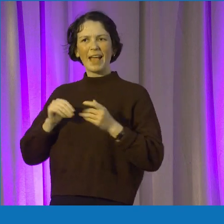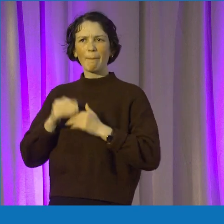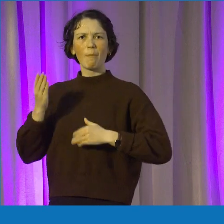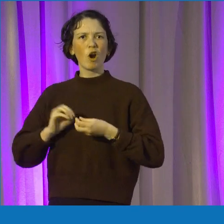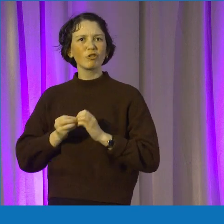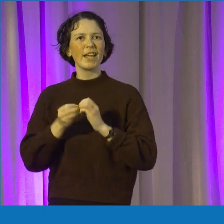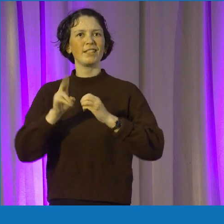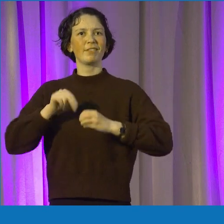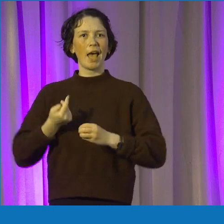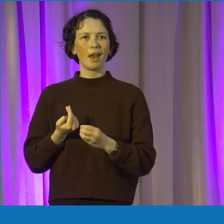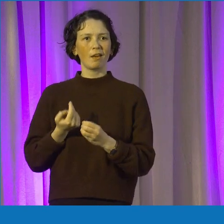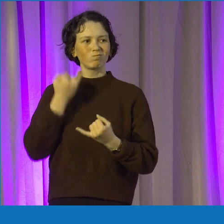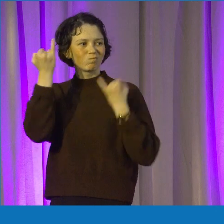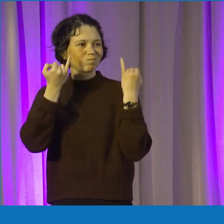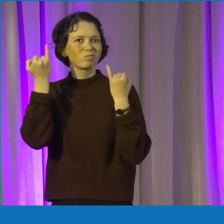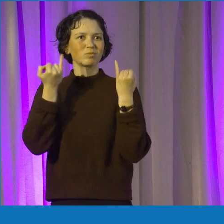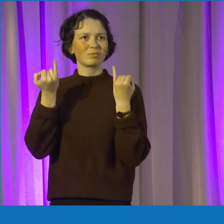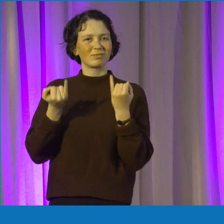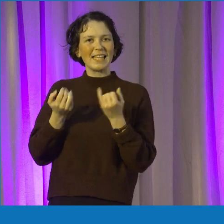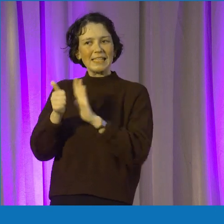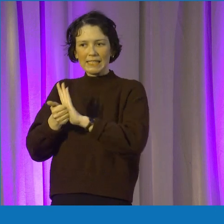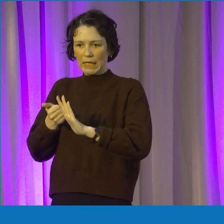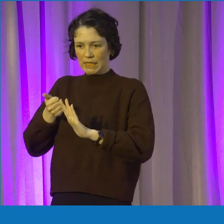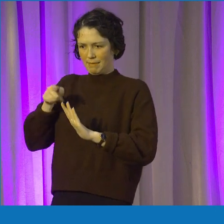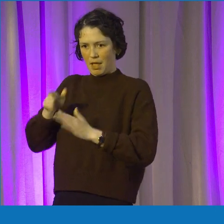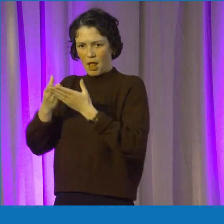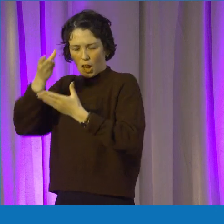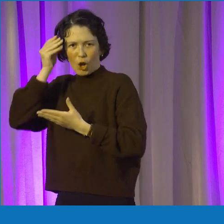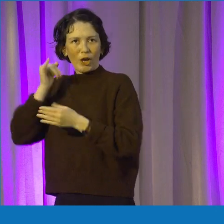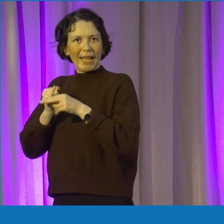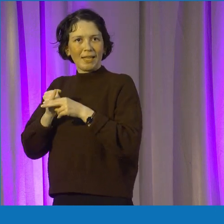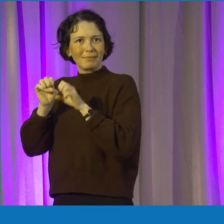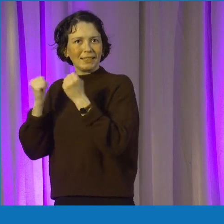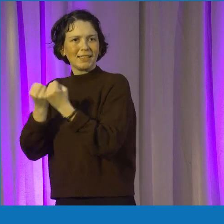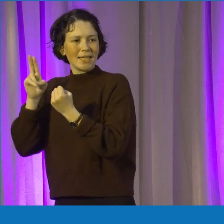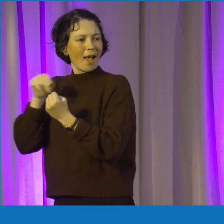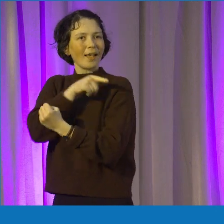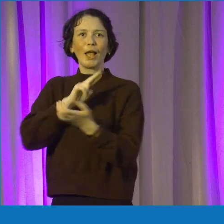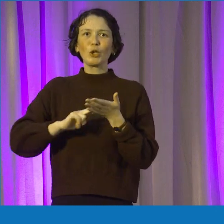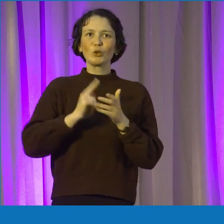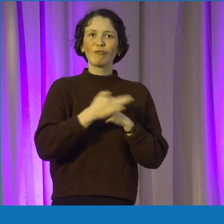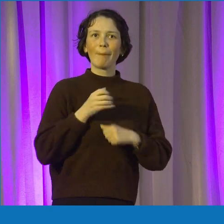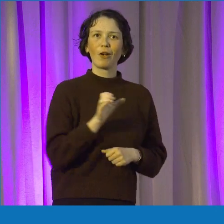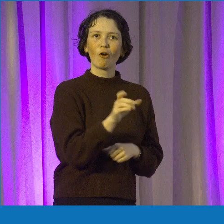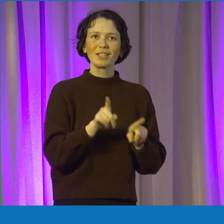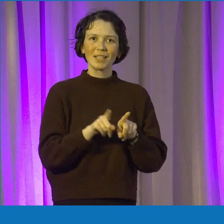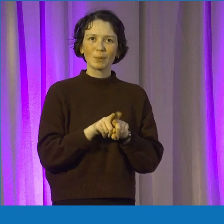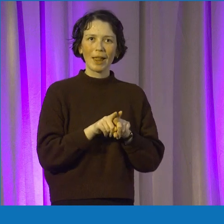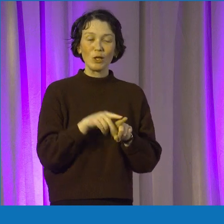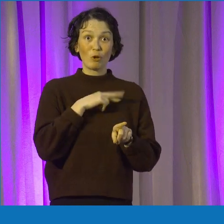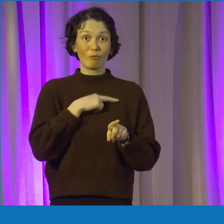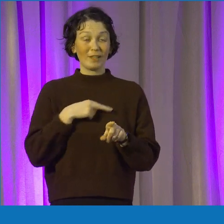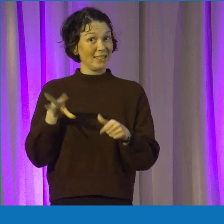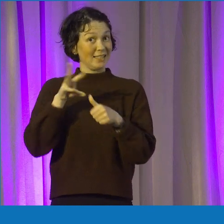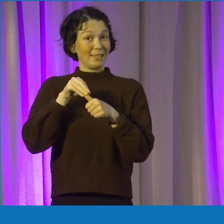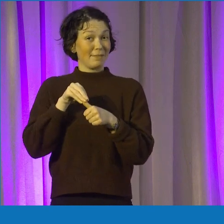work. And you also get a lot of transferable skills, I think, for whatever you're doing, not necessarily things you might learn in college, you get a very unique experience